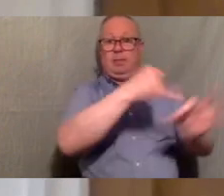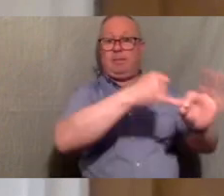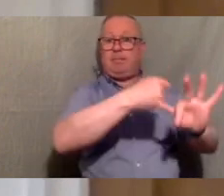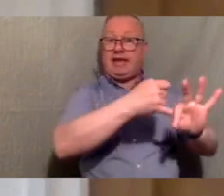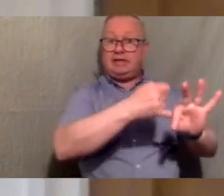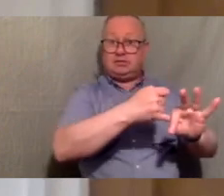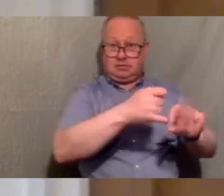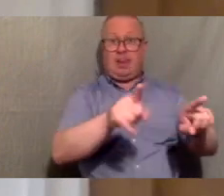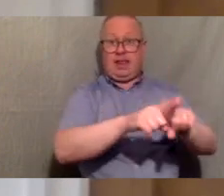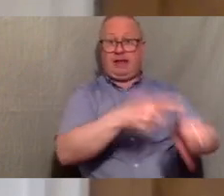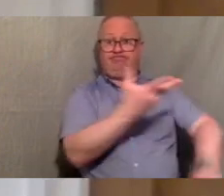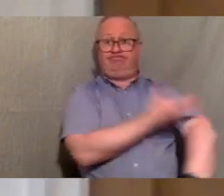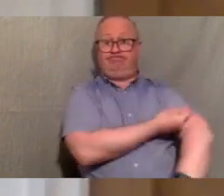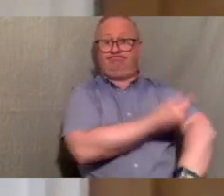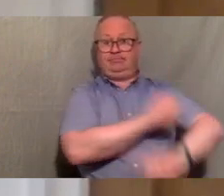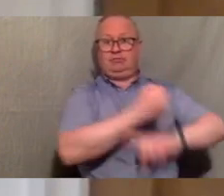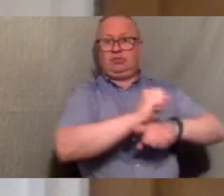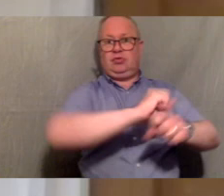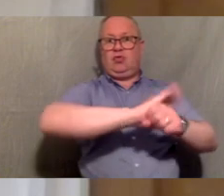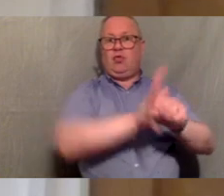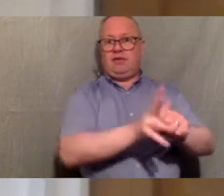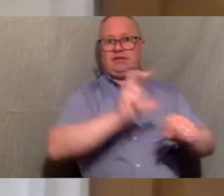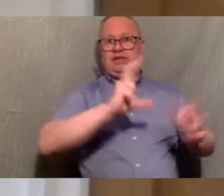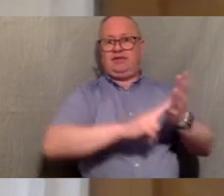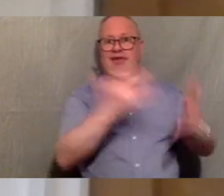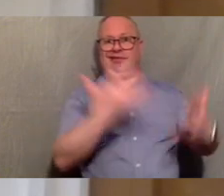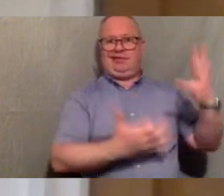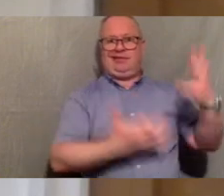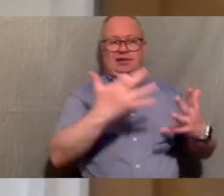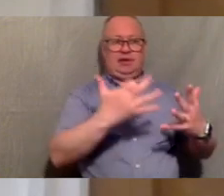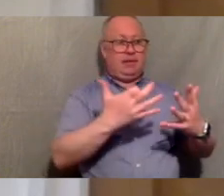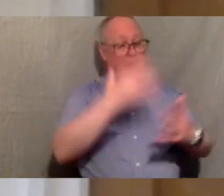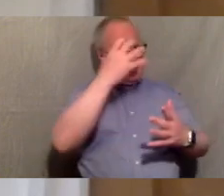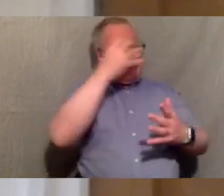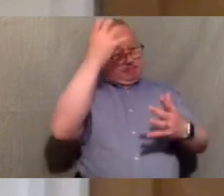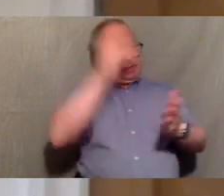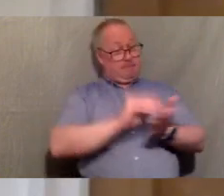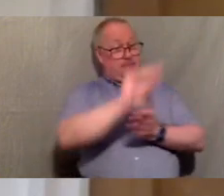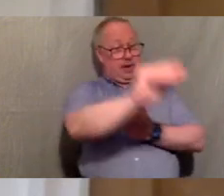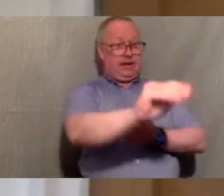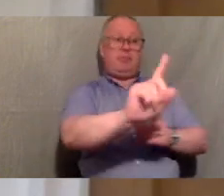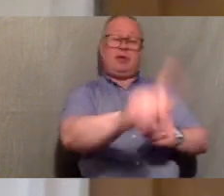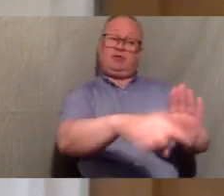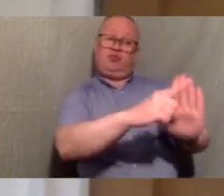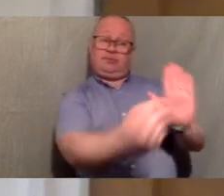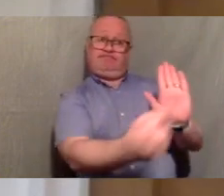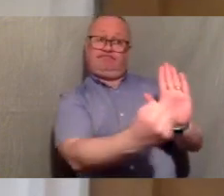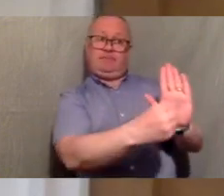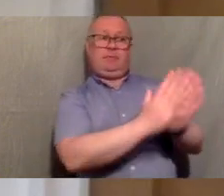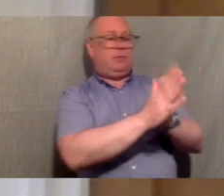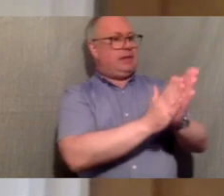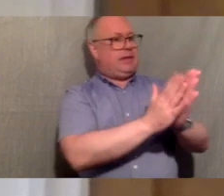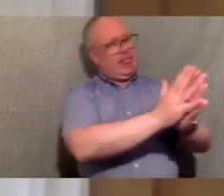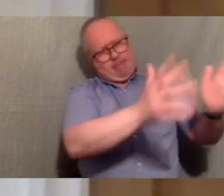for covid 19 and that public money has to should have must have conditions attached so that big pharma can't sell the